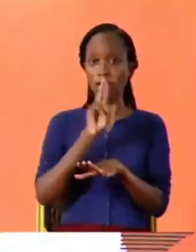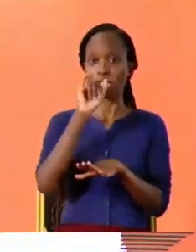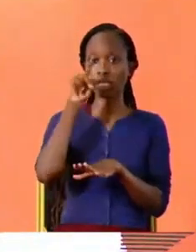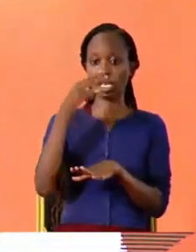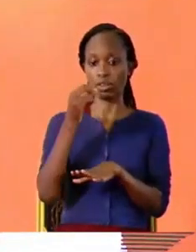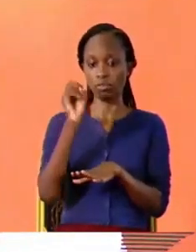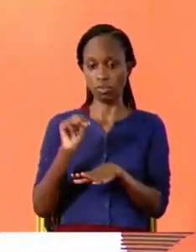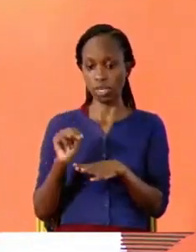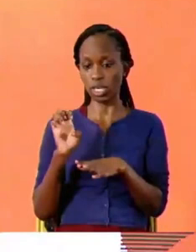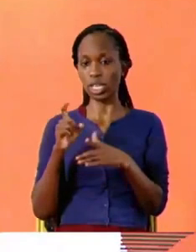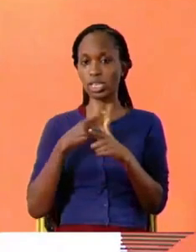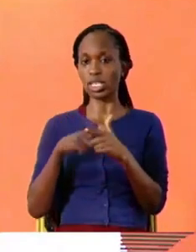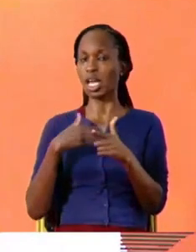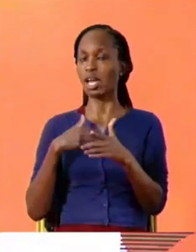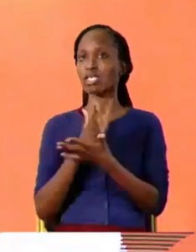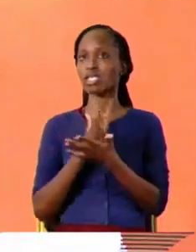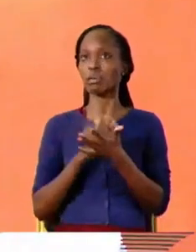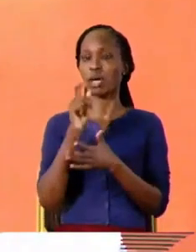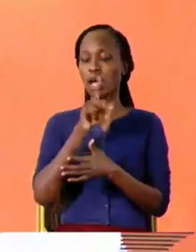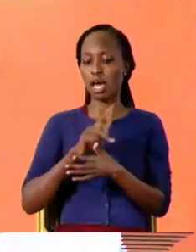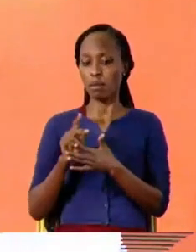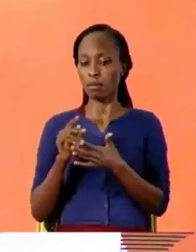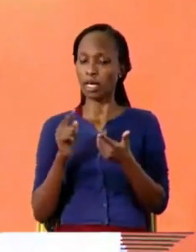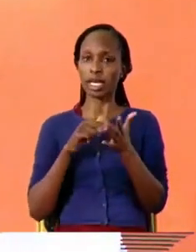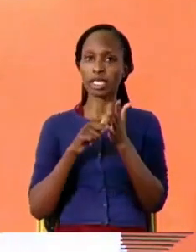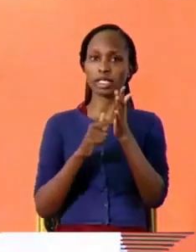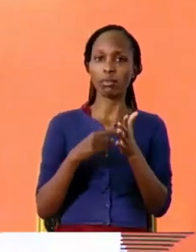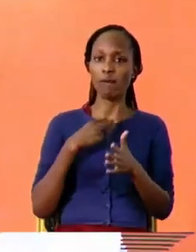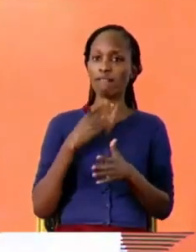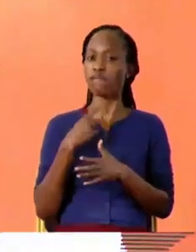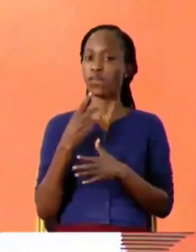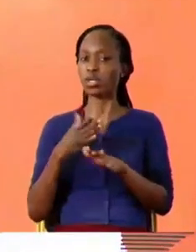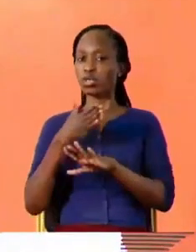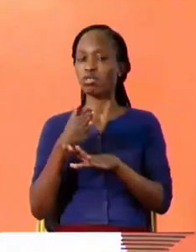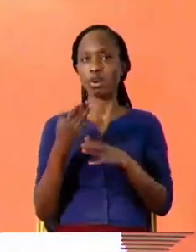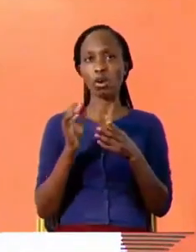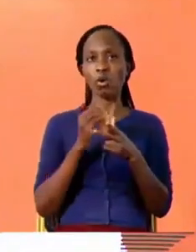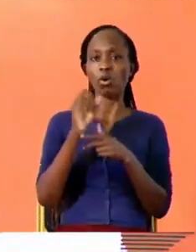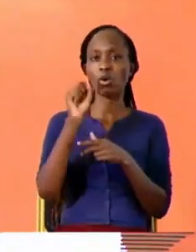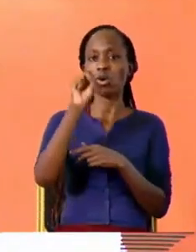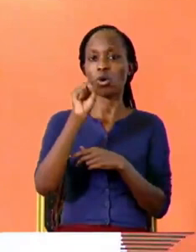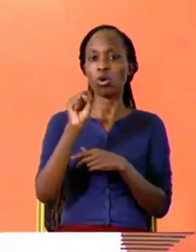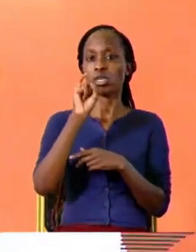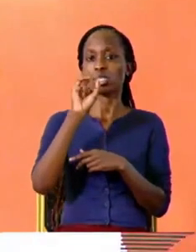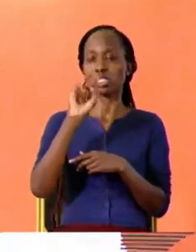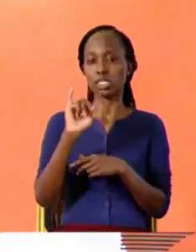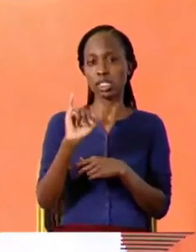like voice over or Siri which is a dictation program